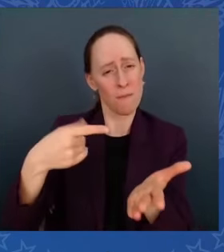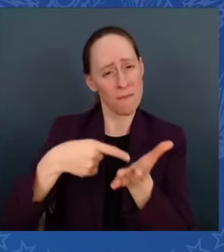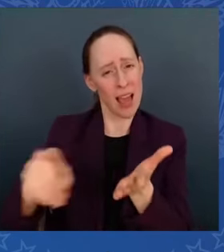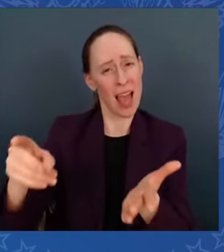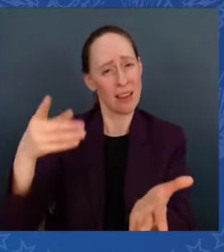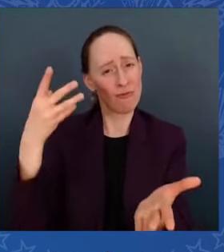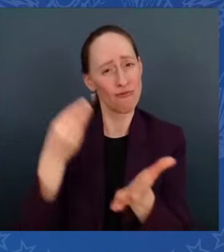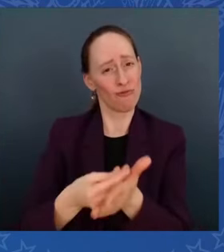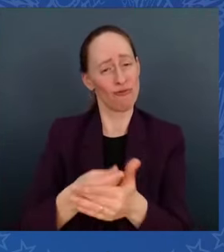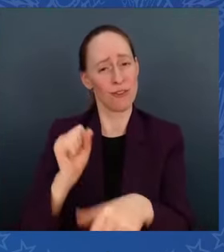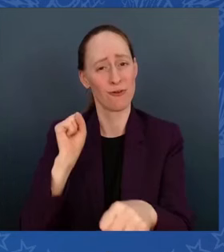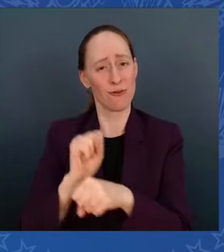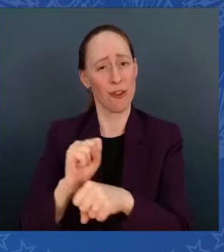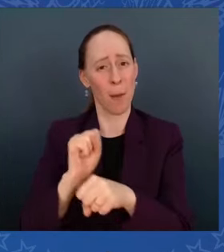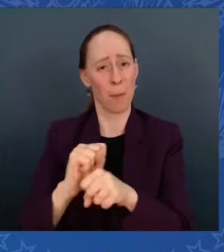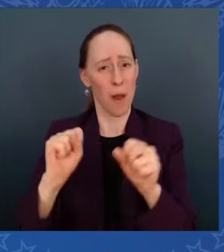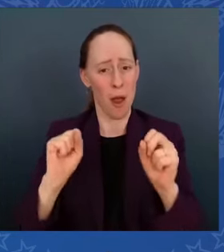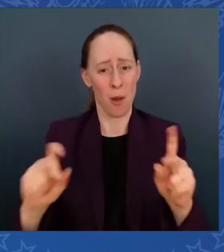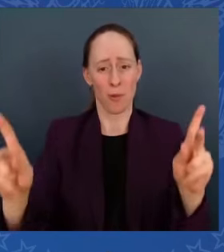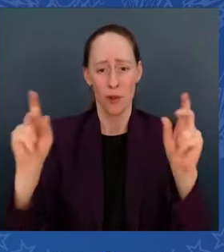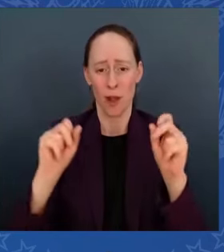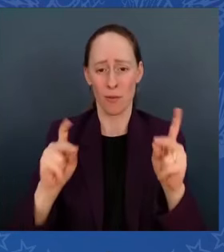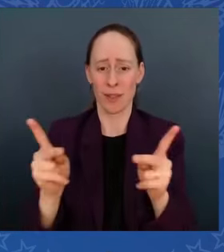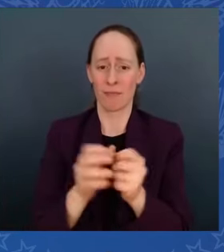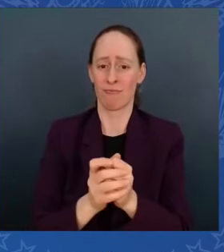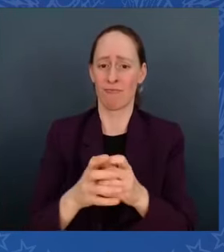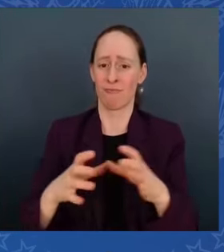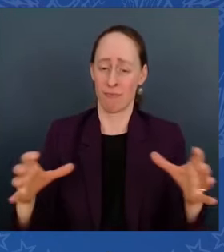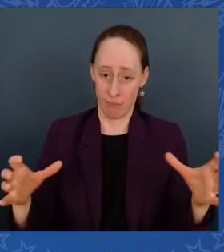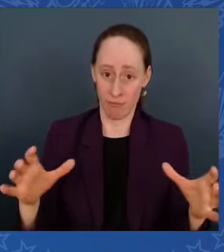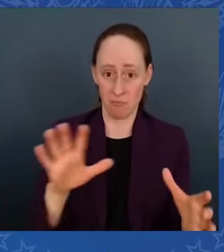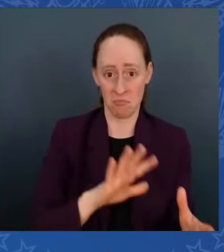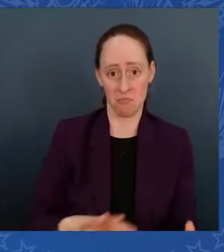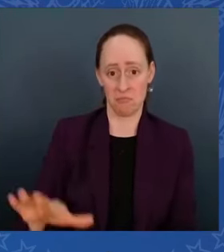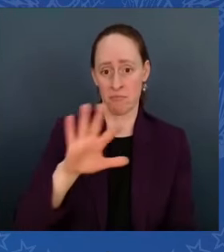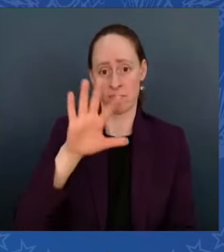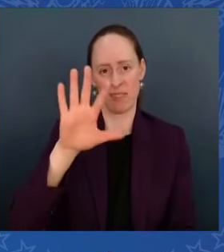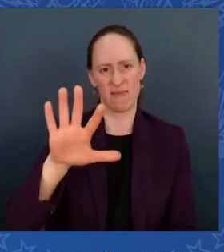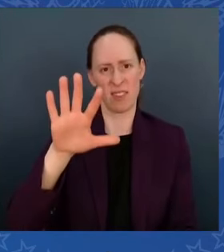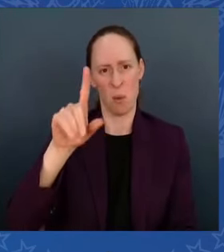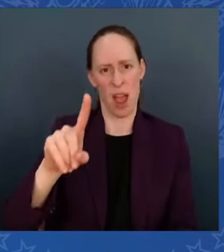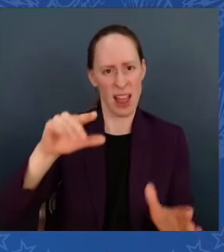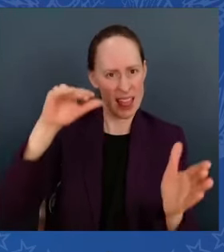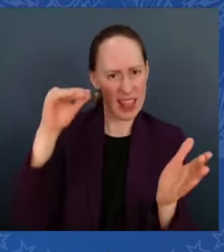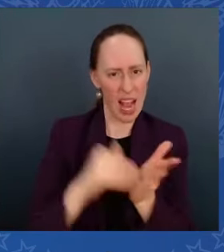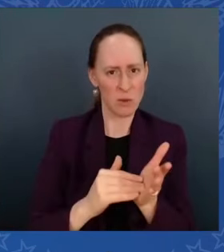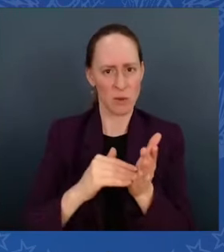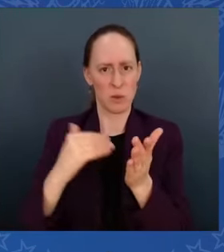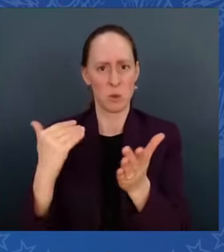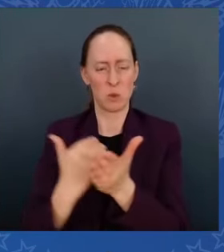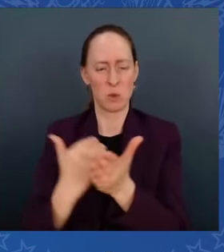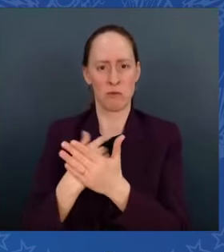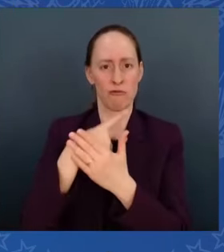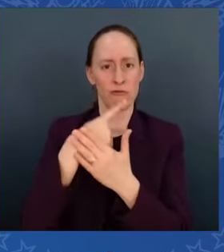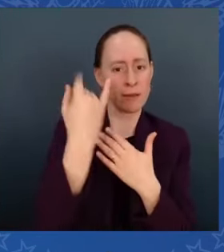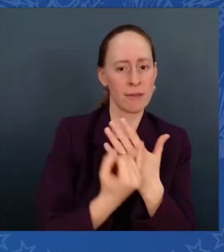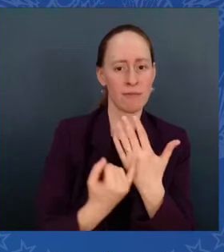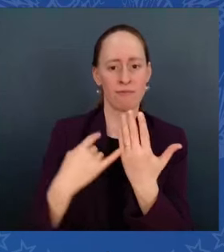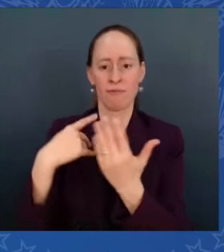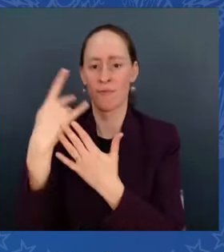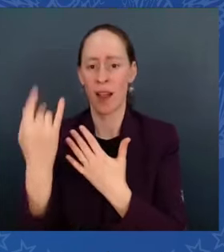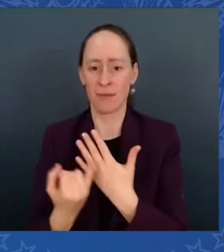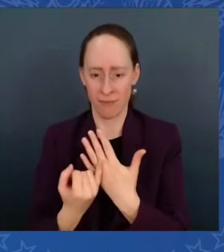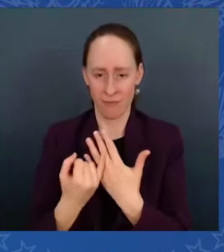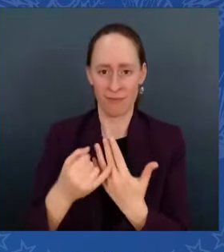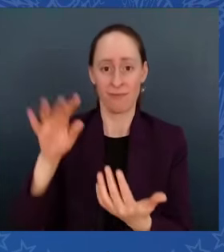51,000 projects and 4,500 communities have been announced so far. To date, this